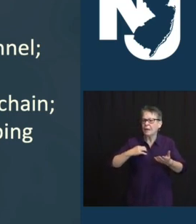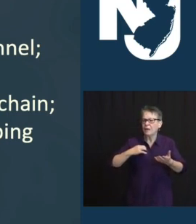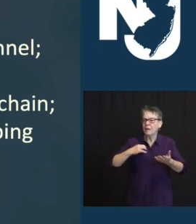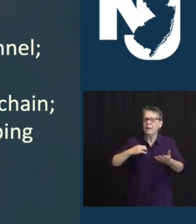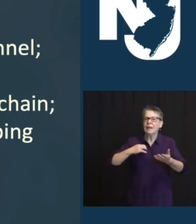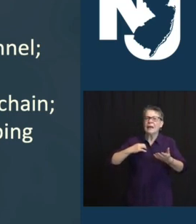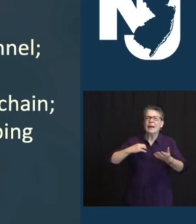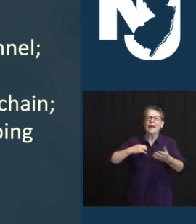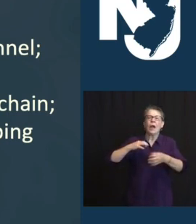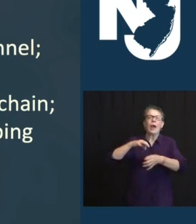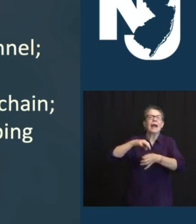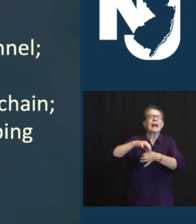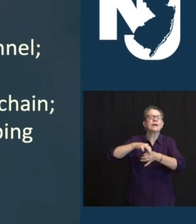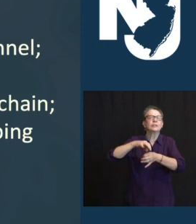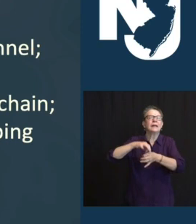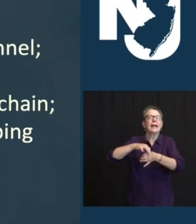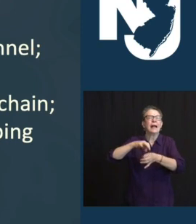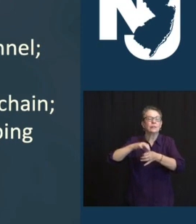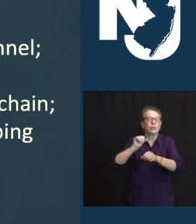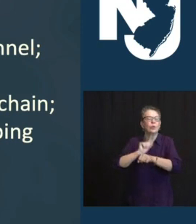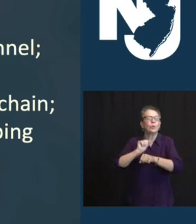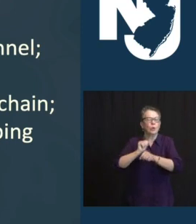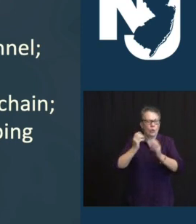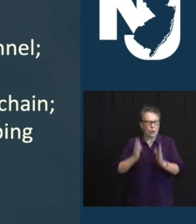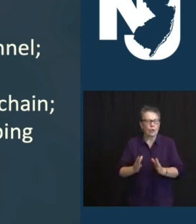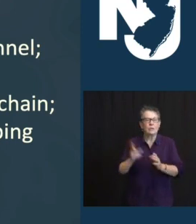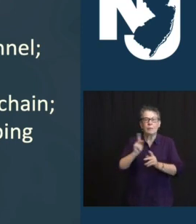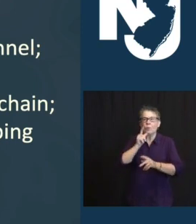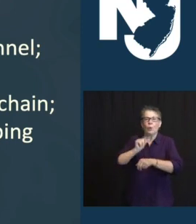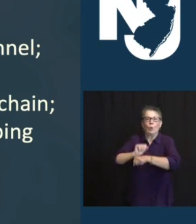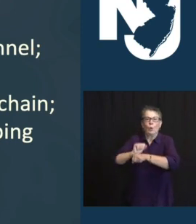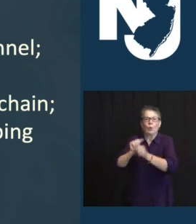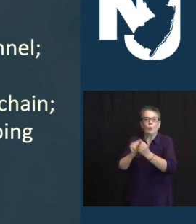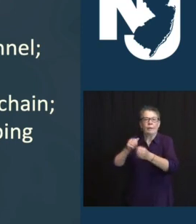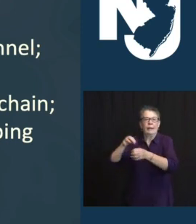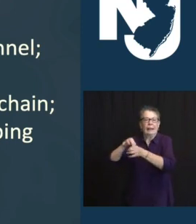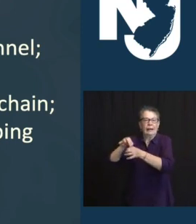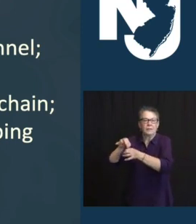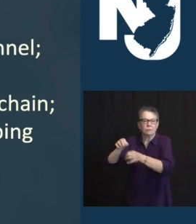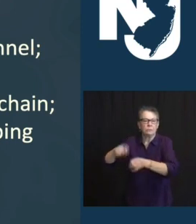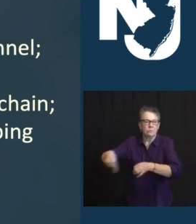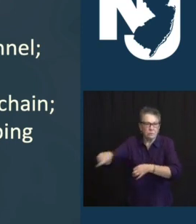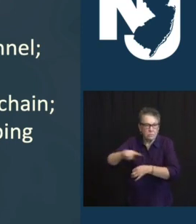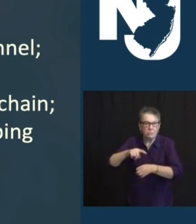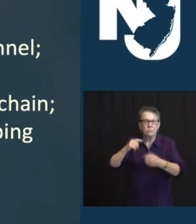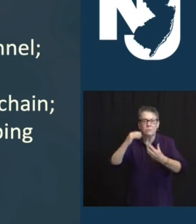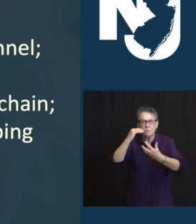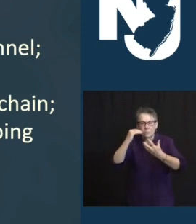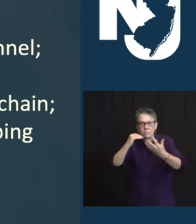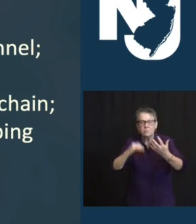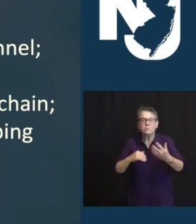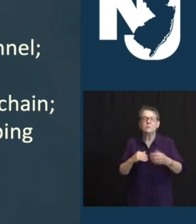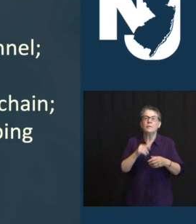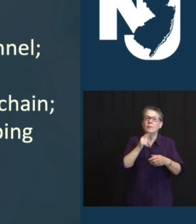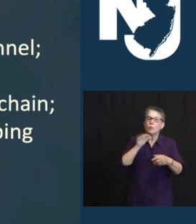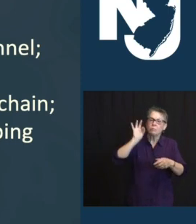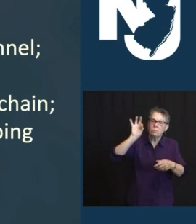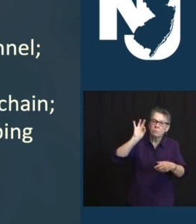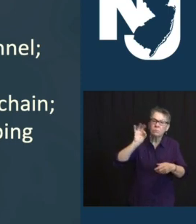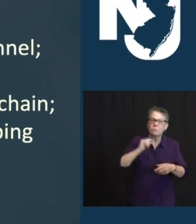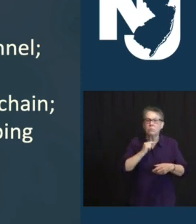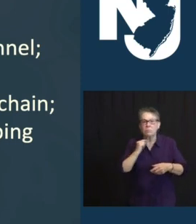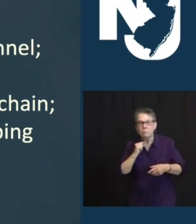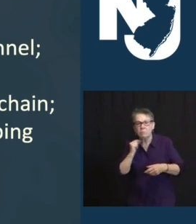EMPLOYEES. THIS NUMBER, I SAID SEVERAL HUNDRED THOUSAND IN THE MARCH 15TH TRANCH, THIS IS, I THINK, GOING TO END UP BEING